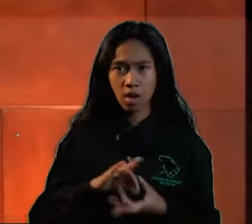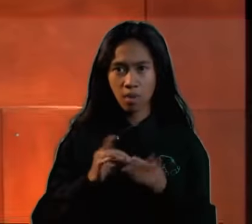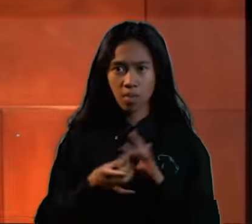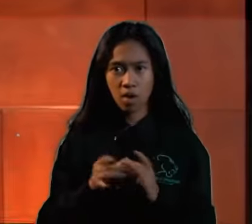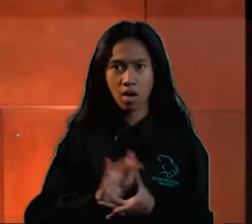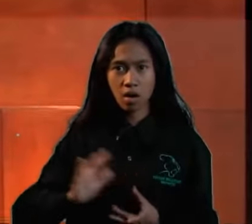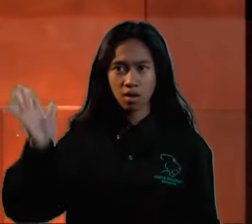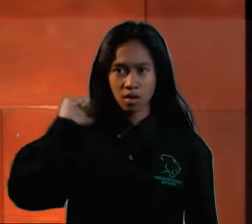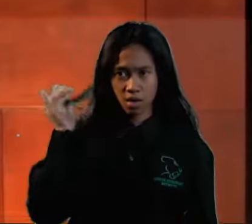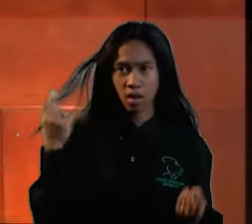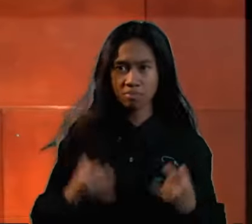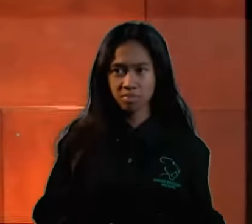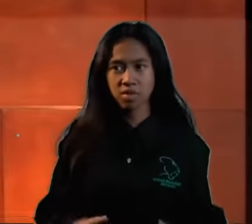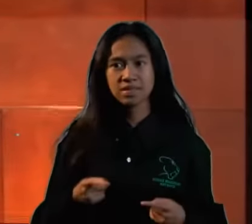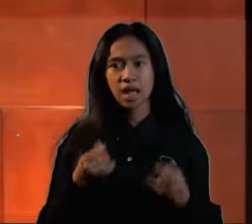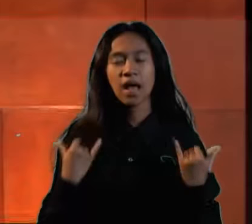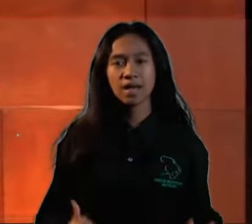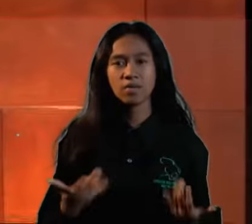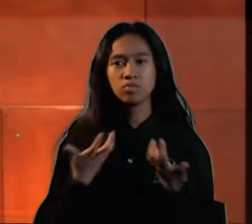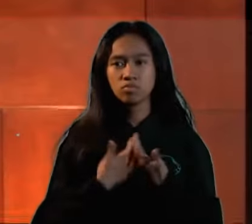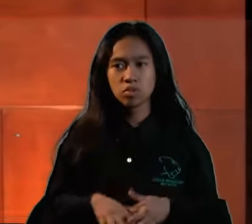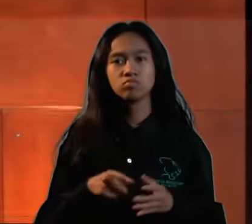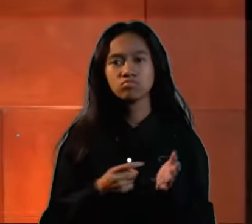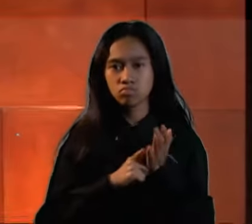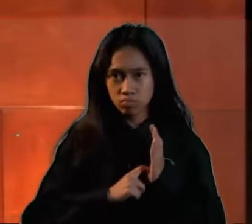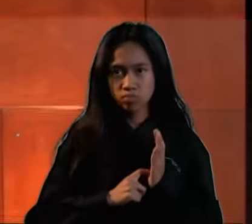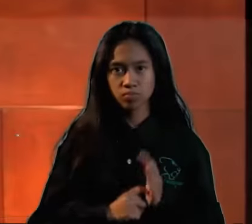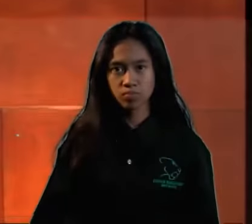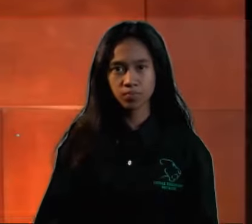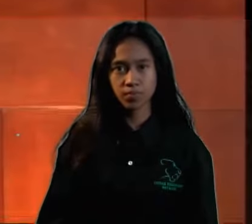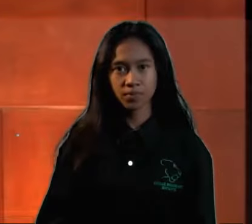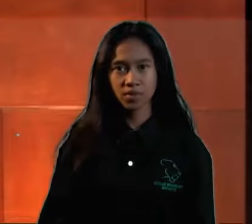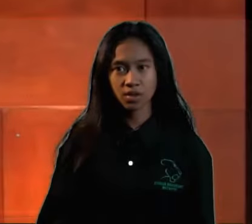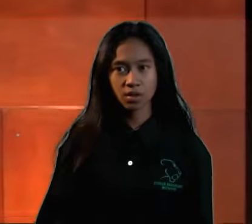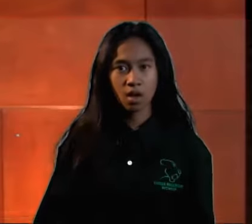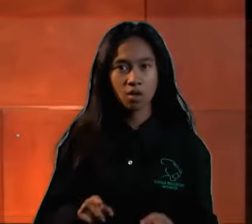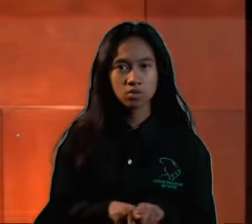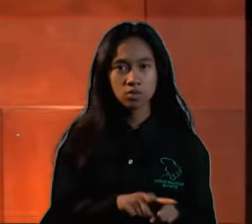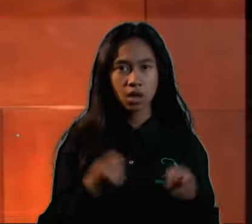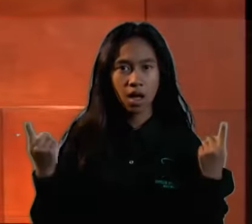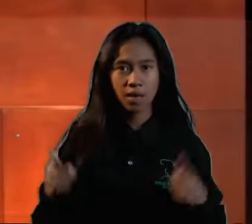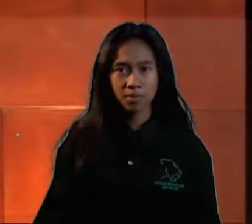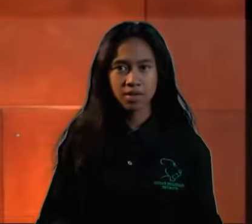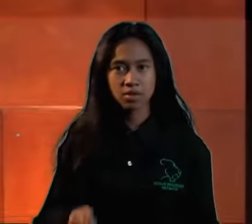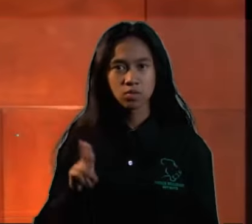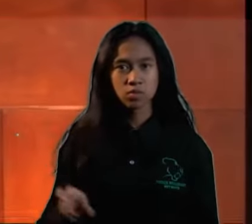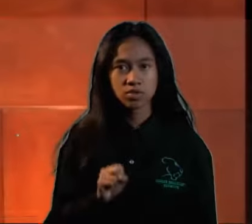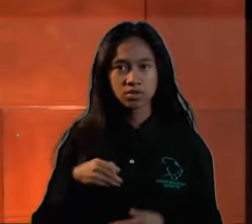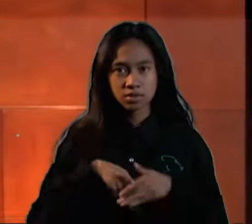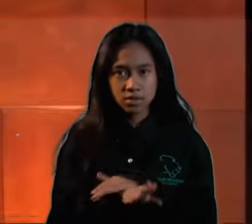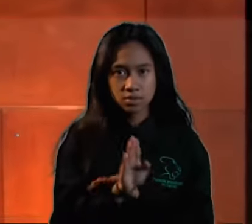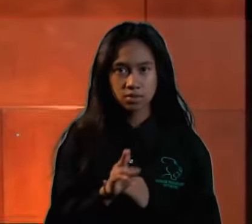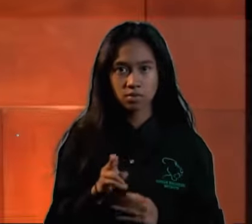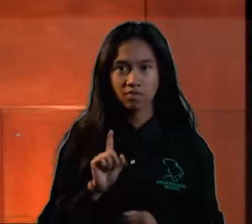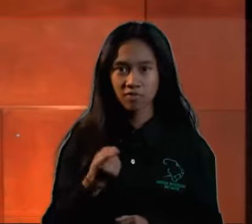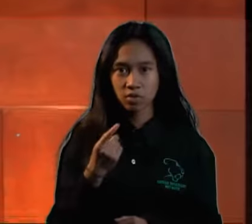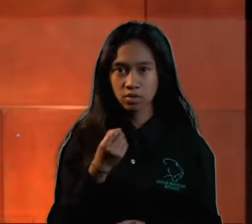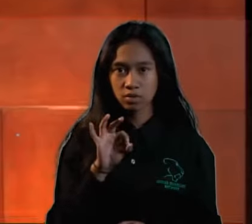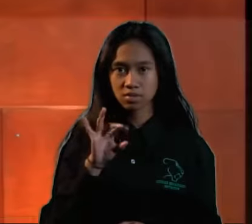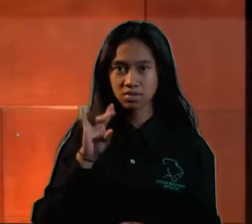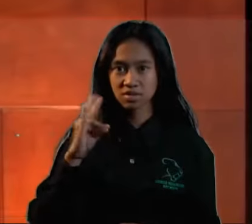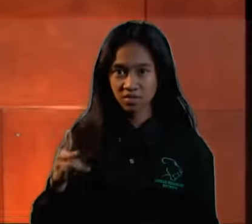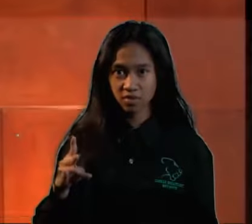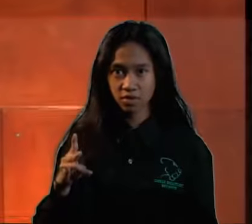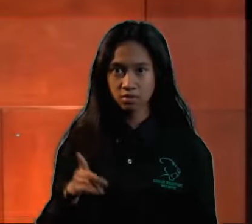Olympics, clothing was required. Also on this day in history, the United States entered World War I in 1917. That's